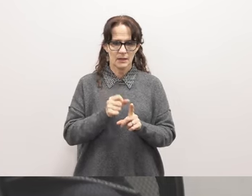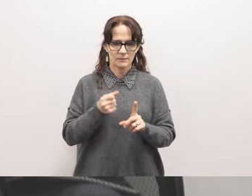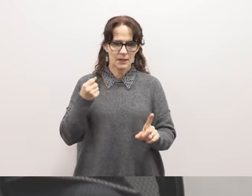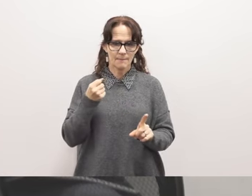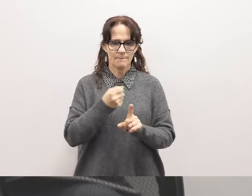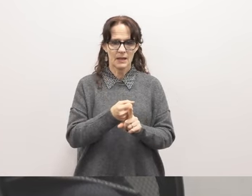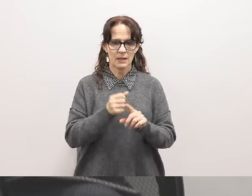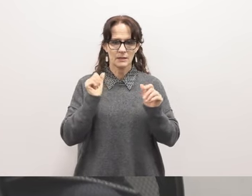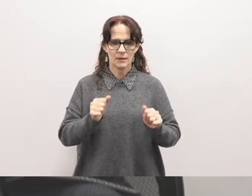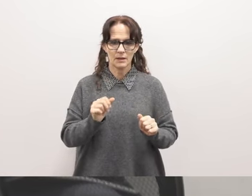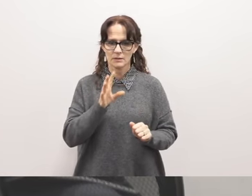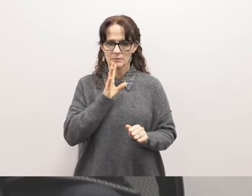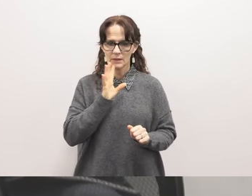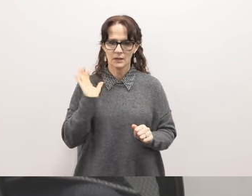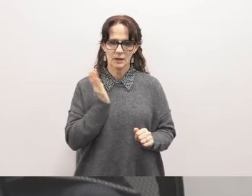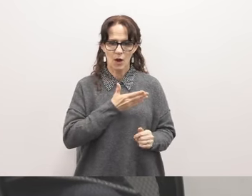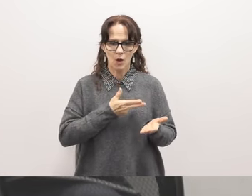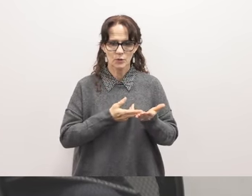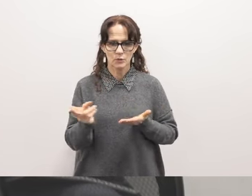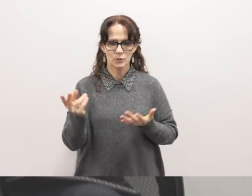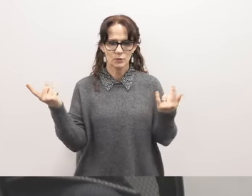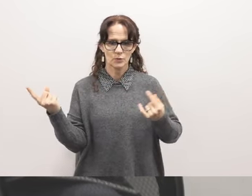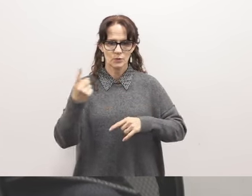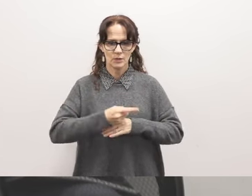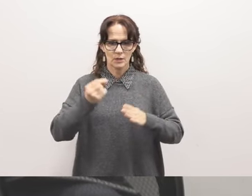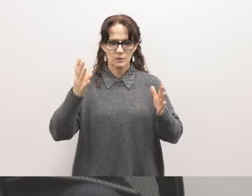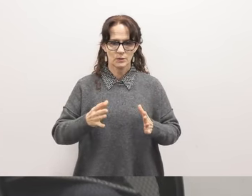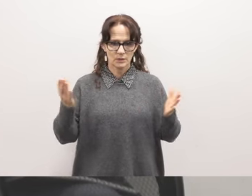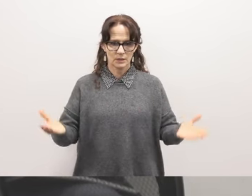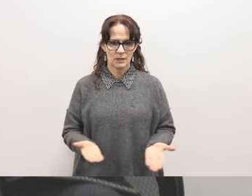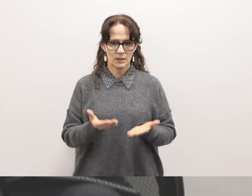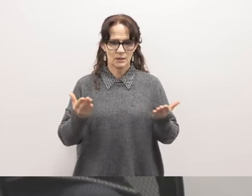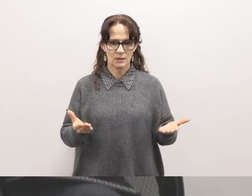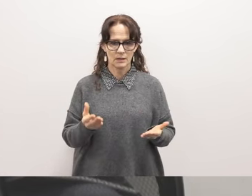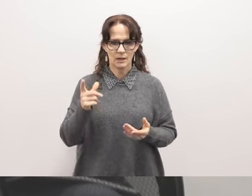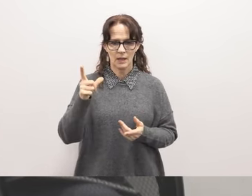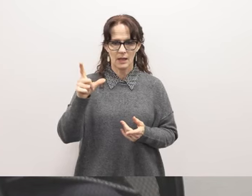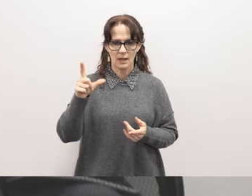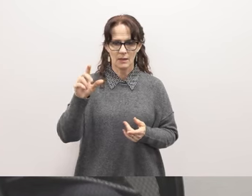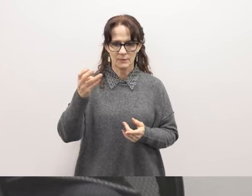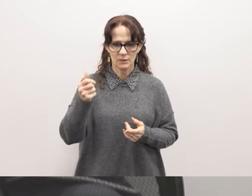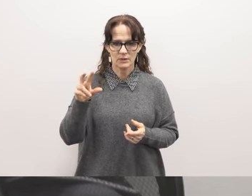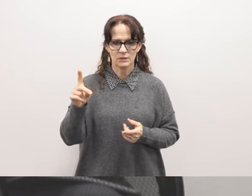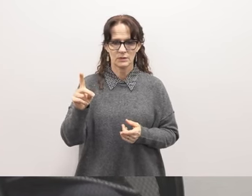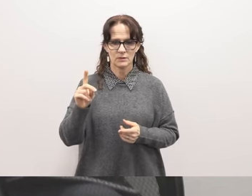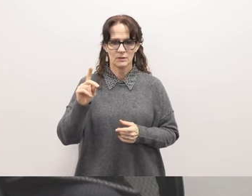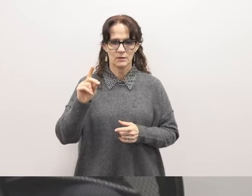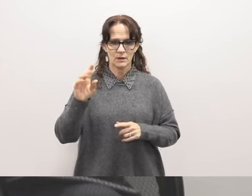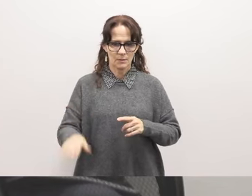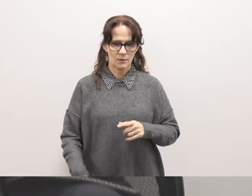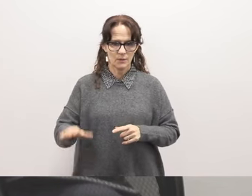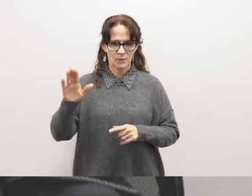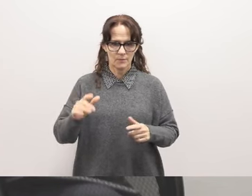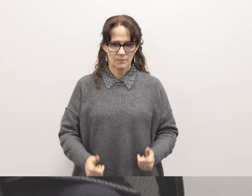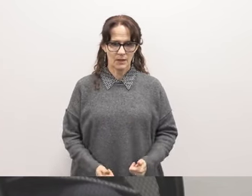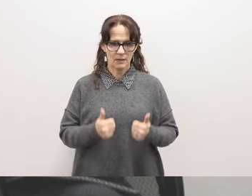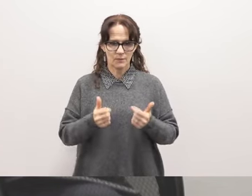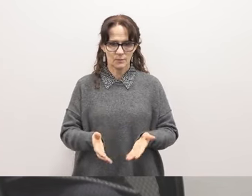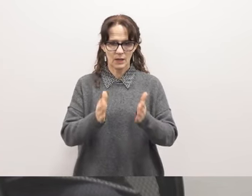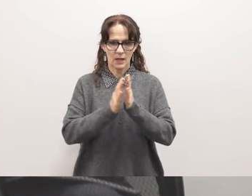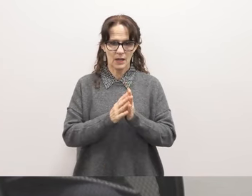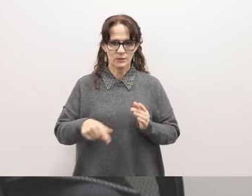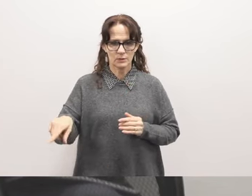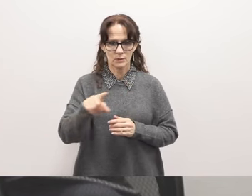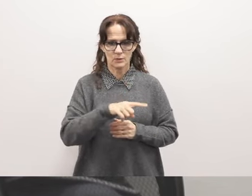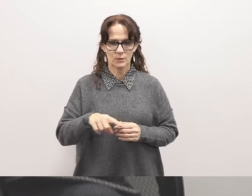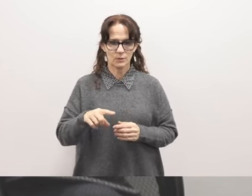ability to speak our truth. So today, as a student here at LBUSD, I've been a student all my life. We ask you as